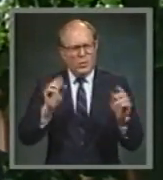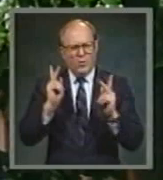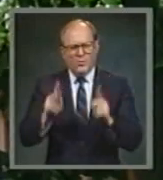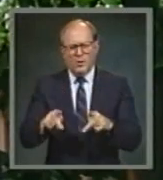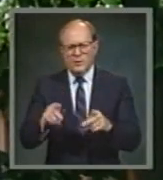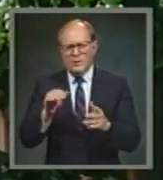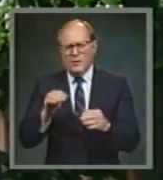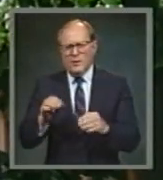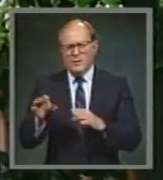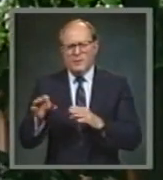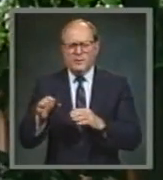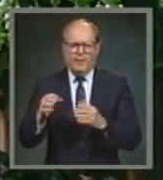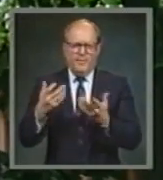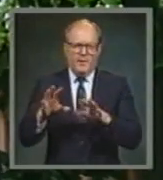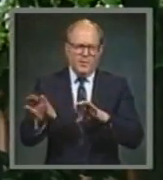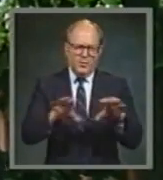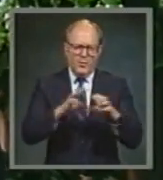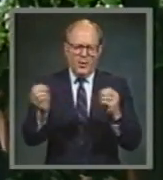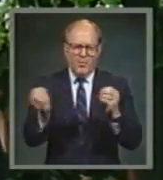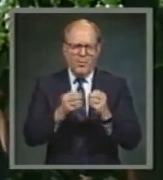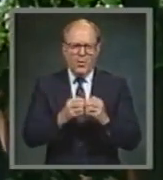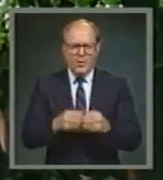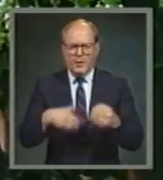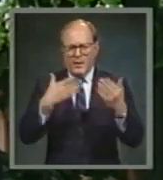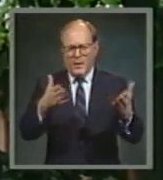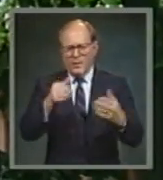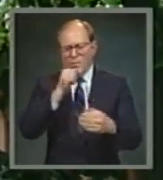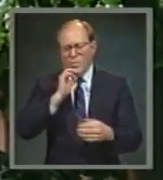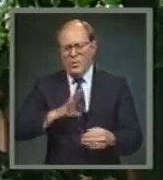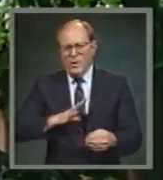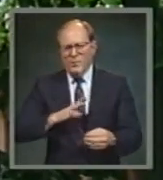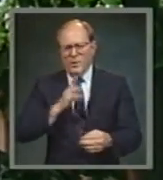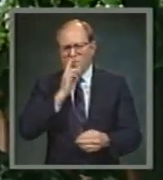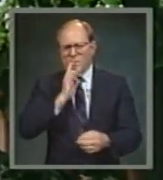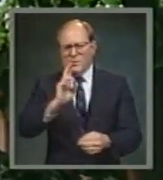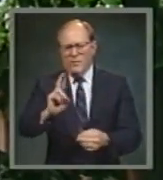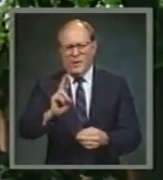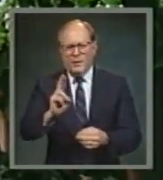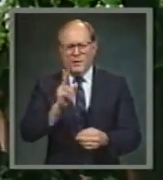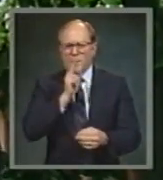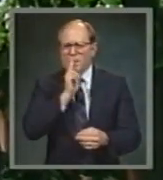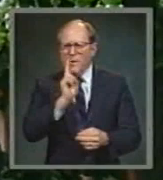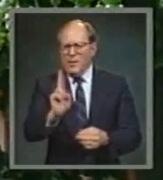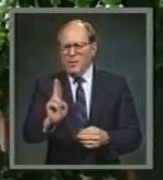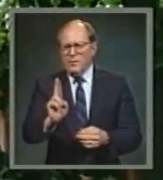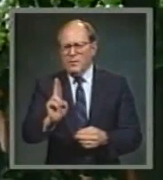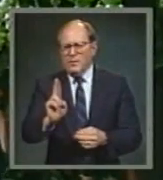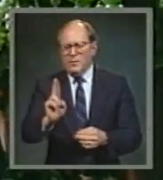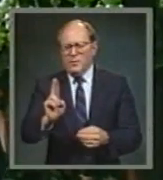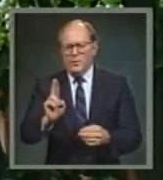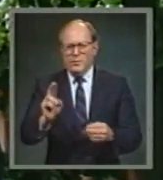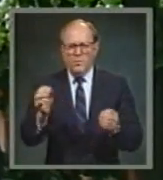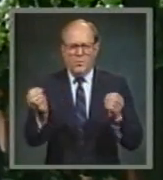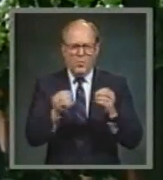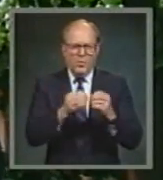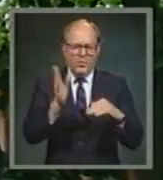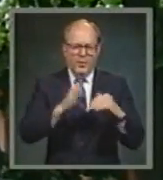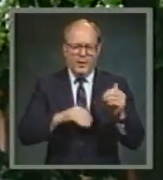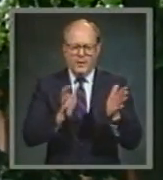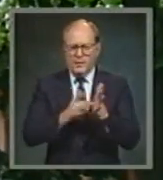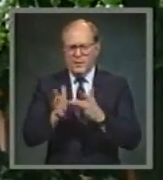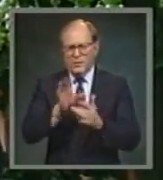has done more to give women the place of respect and dignity that's due them than Jesus Christ.